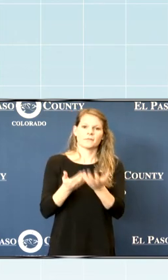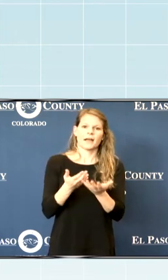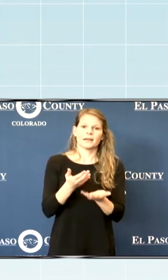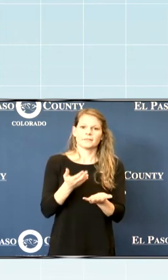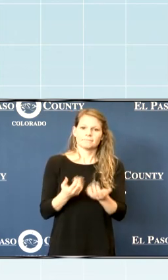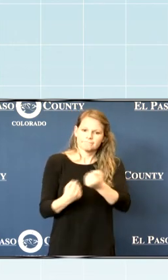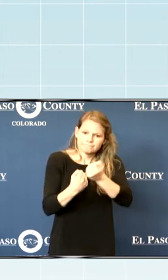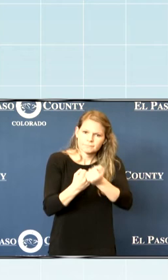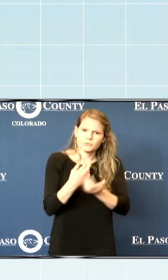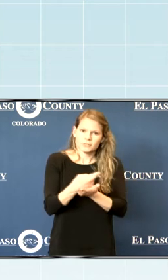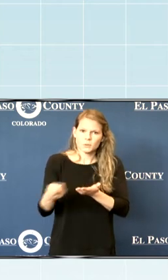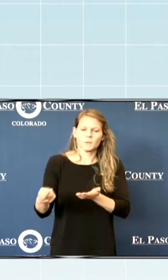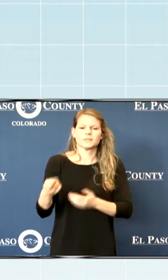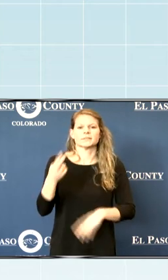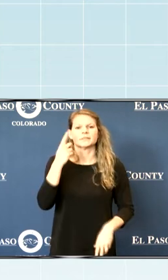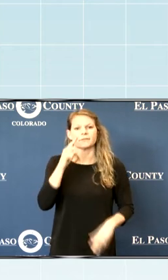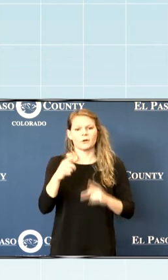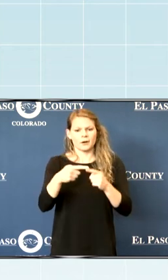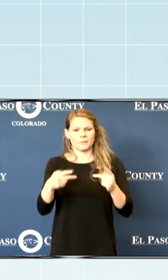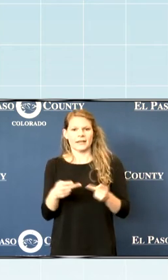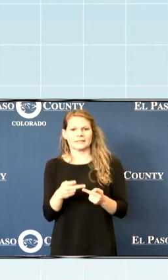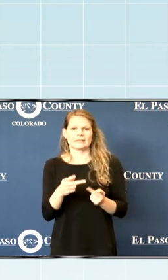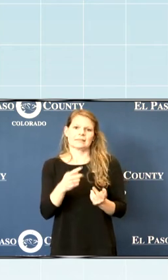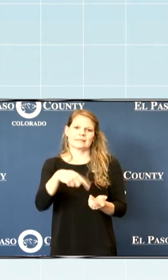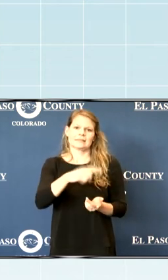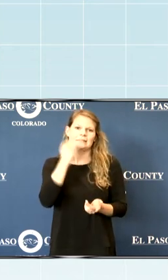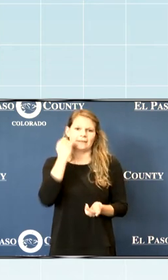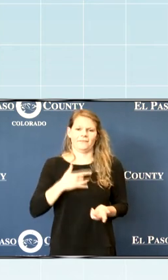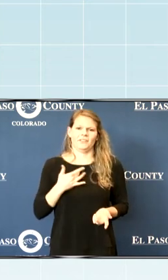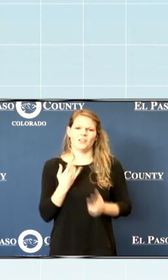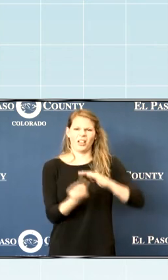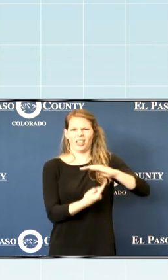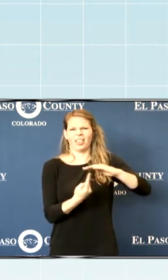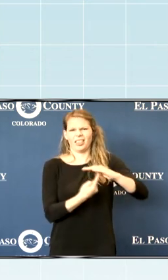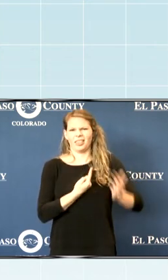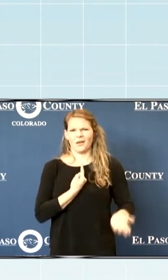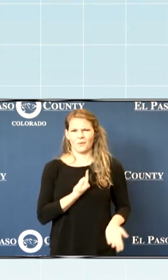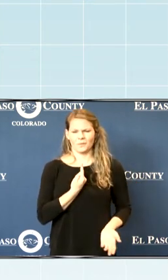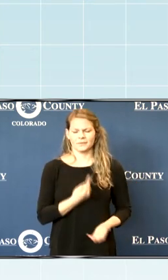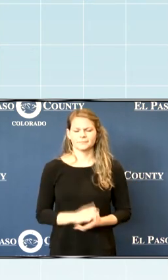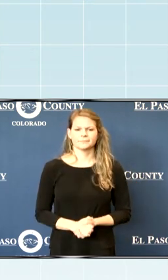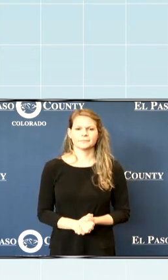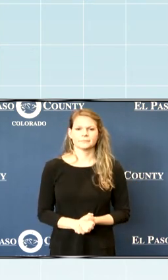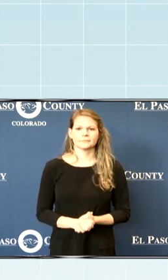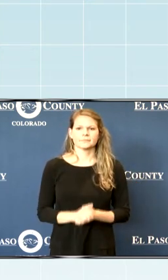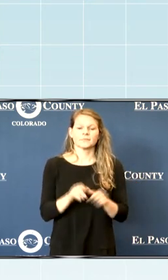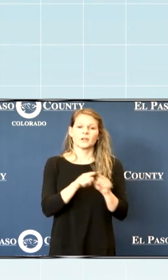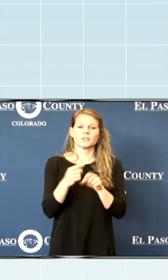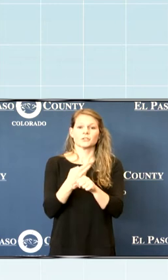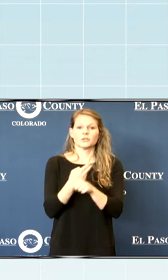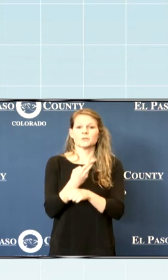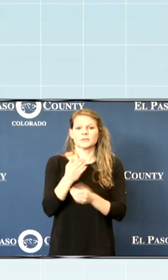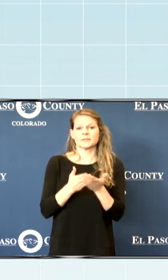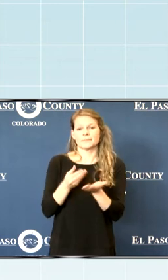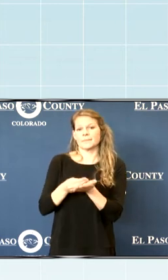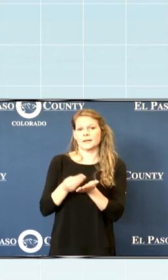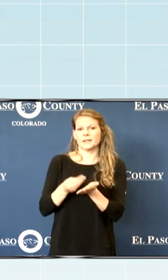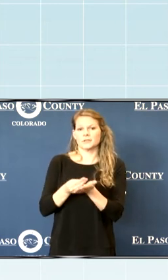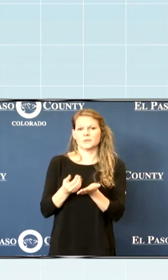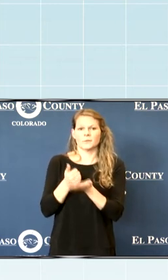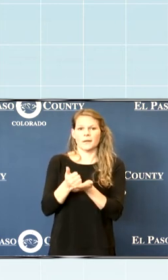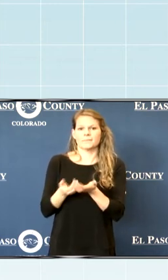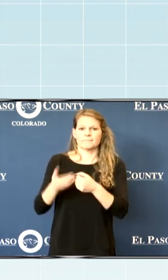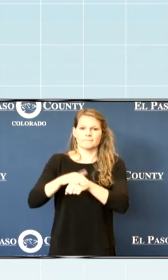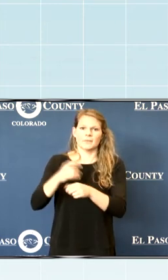resources in spaces where people often feel isolated and alone. We'll also use a small portion of these funds to help cover the